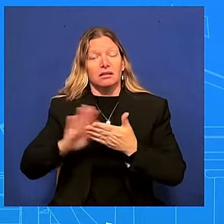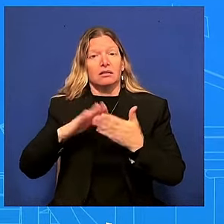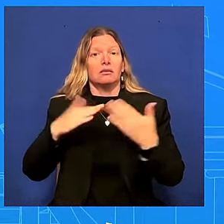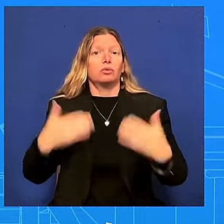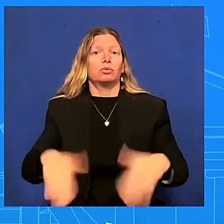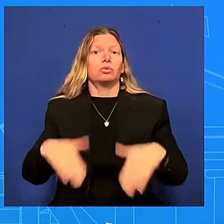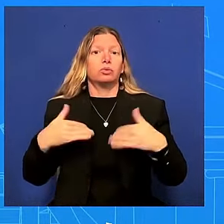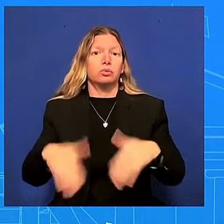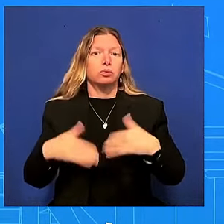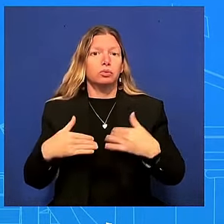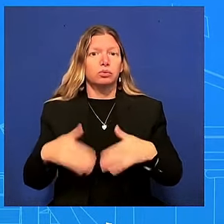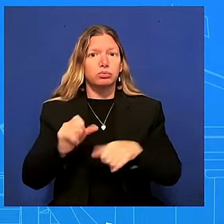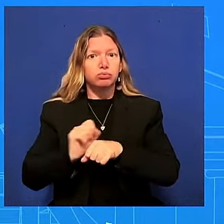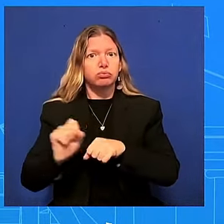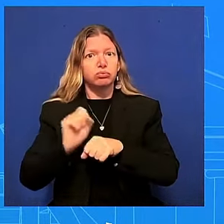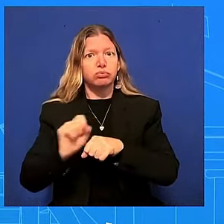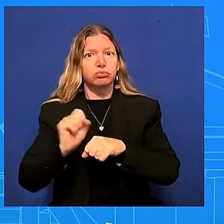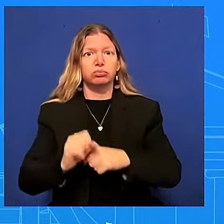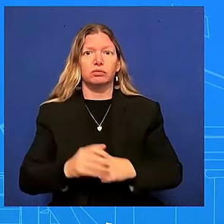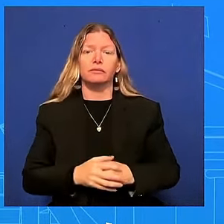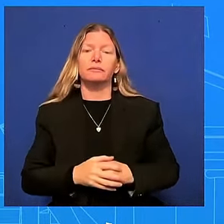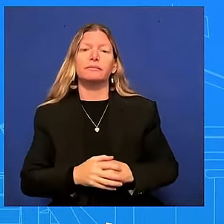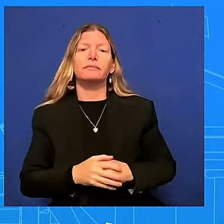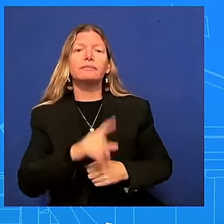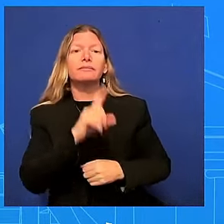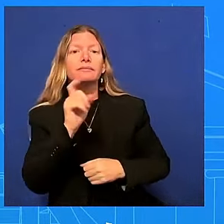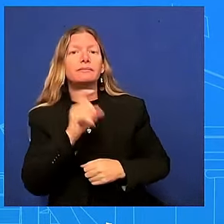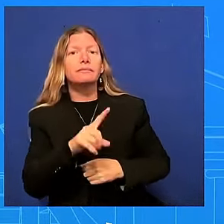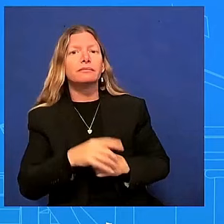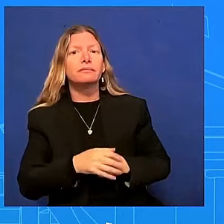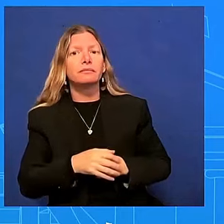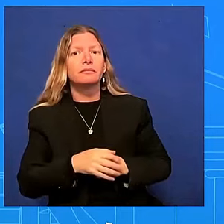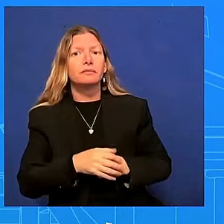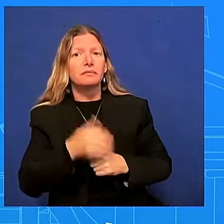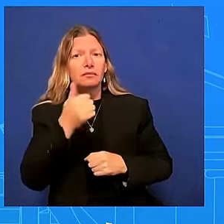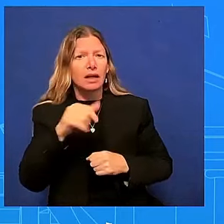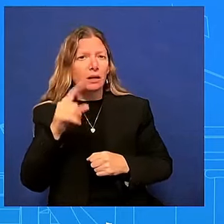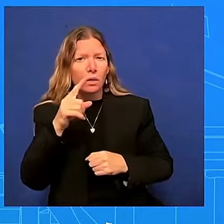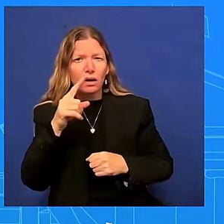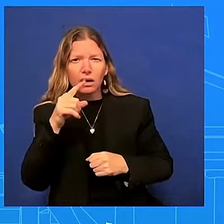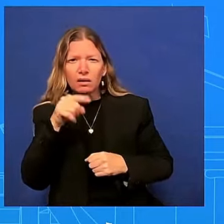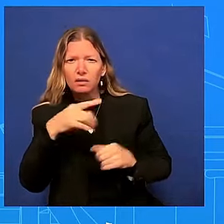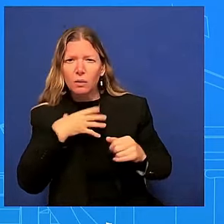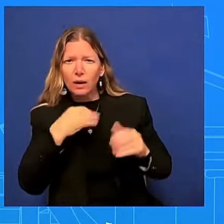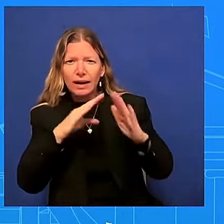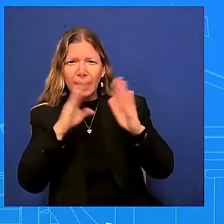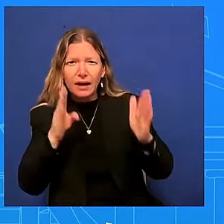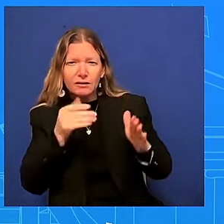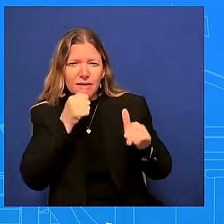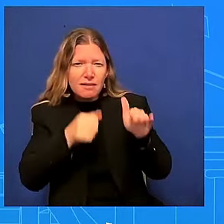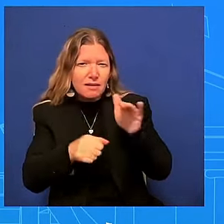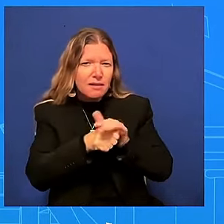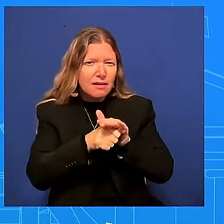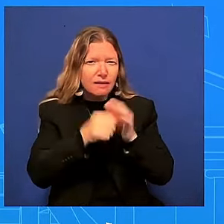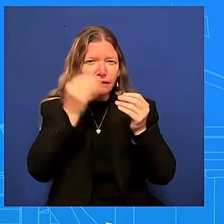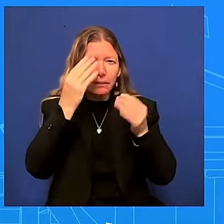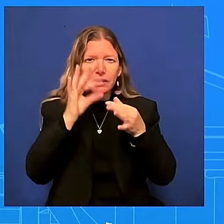hiding information about the president's health or his ability to do the job day to day absolutely not